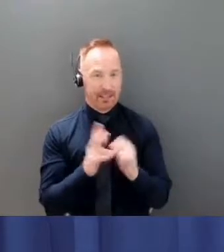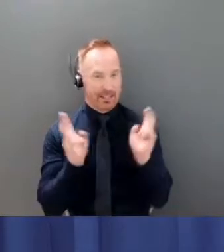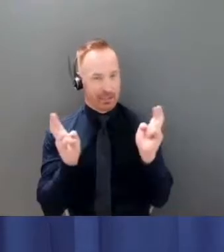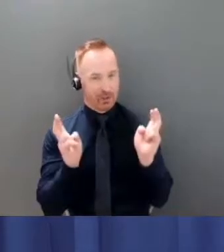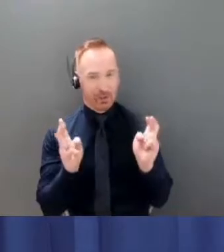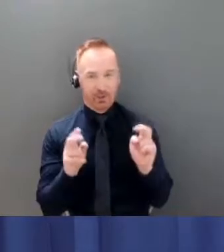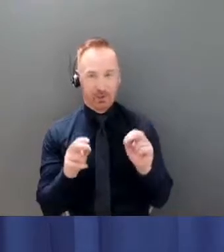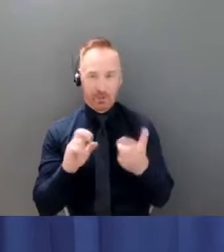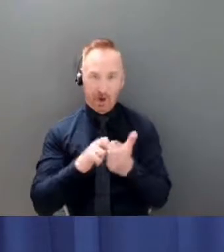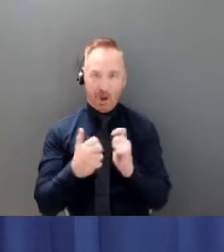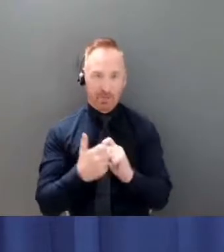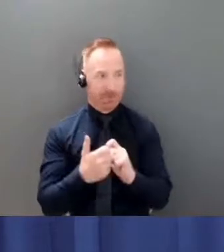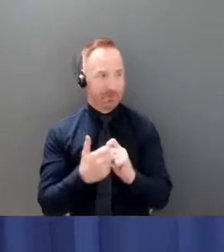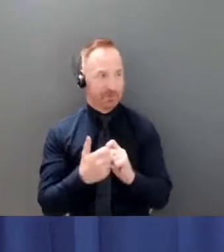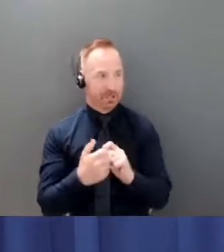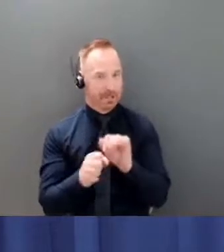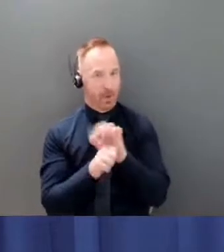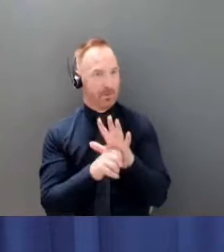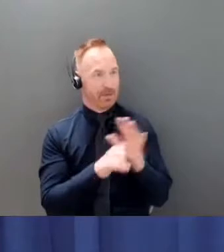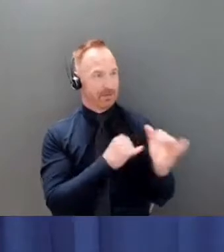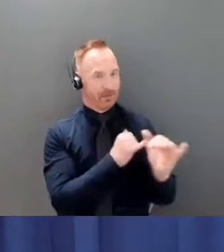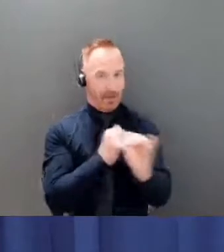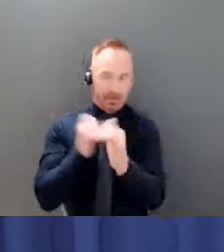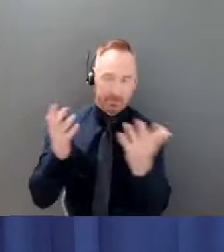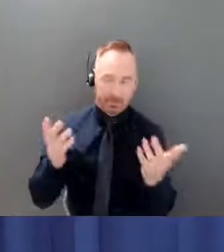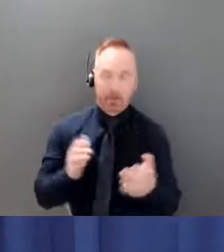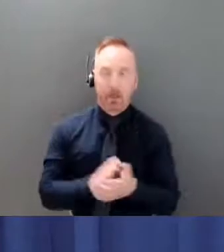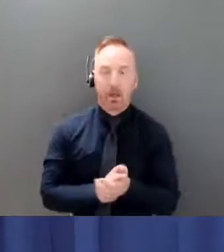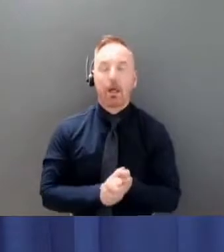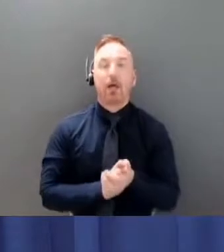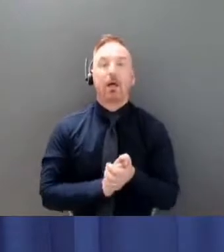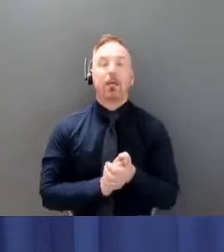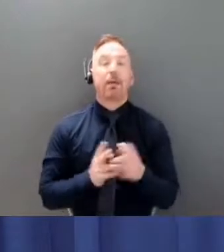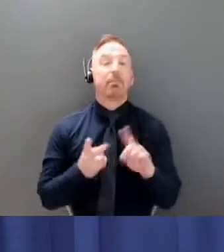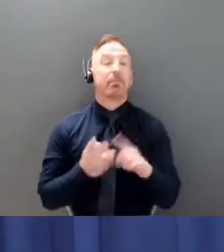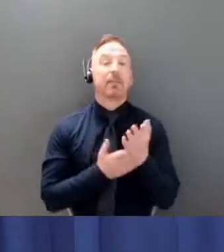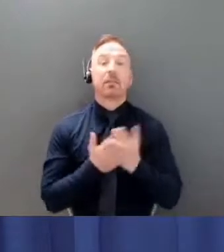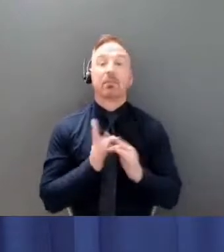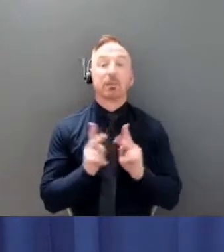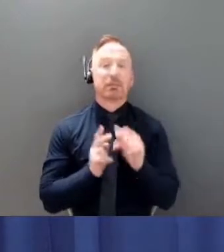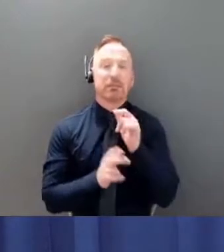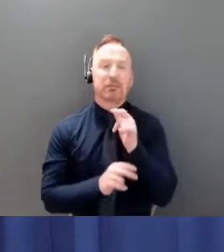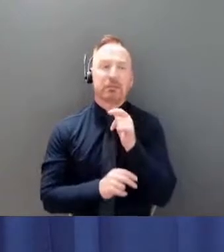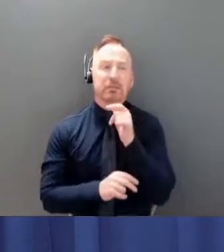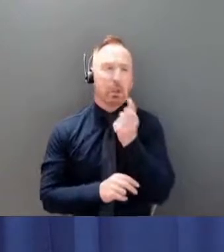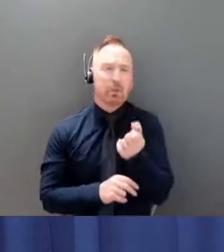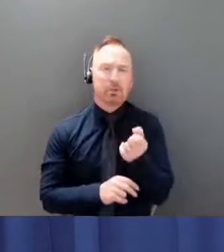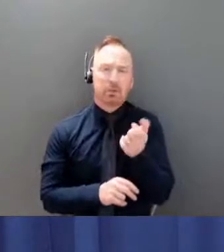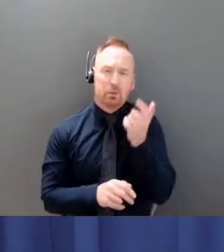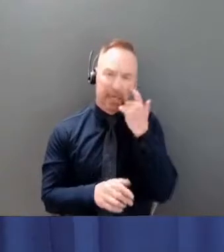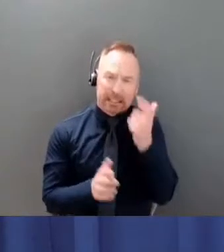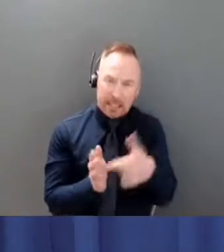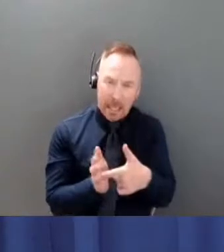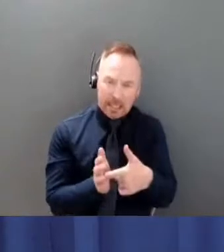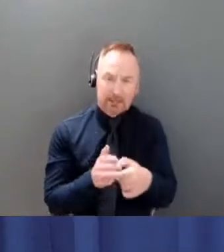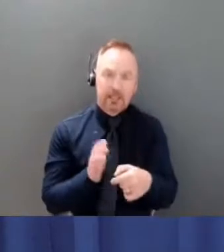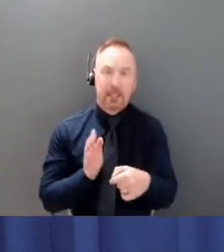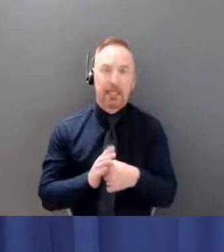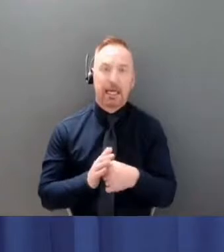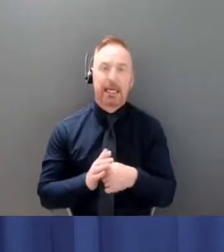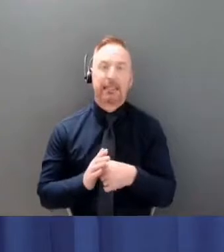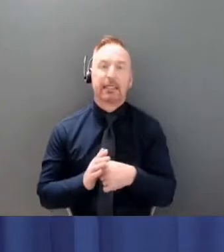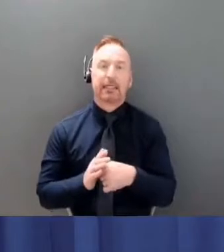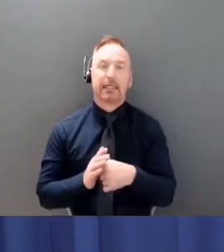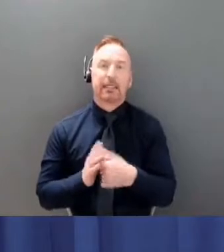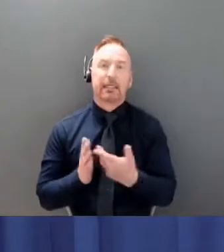realize the role of community nurses in these small communities and health centers, which is really